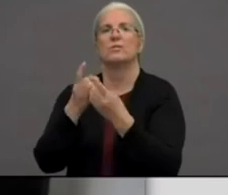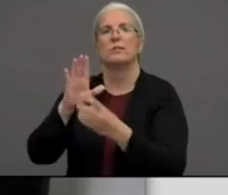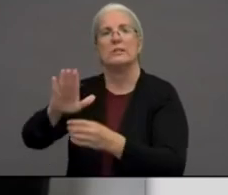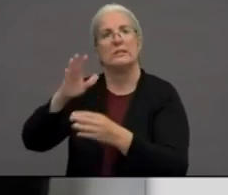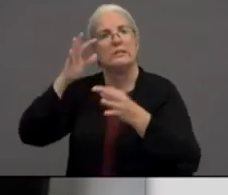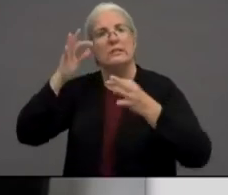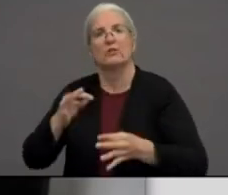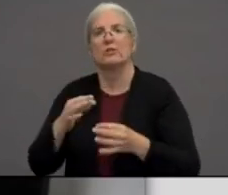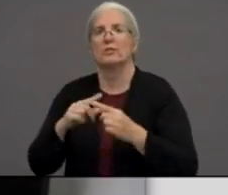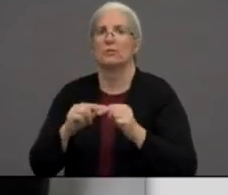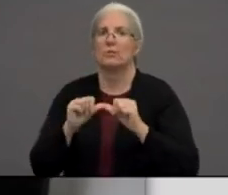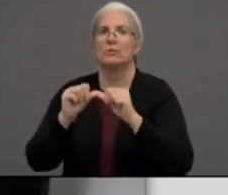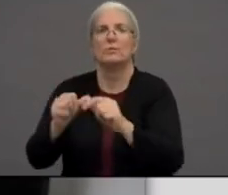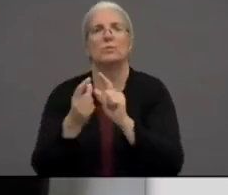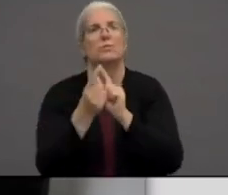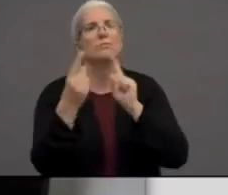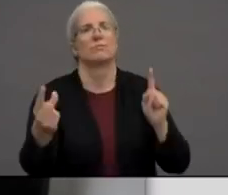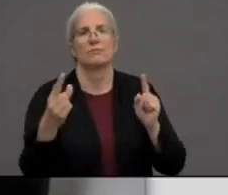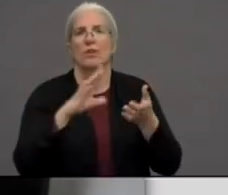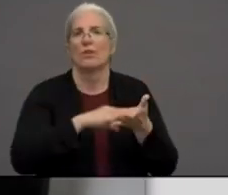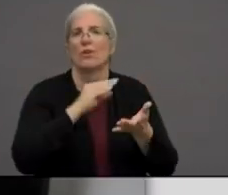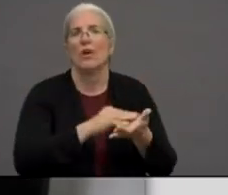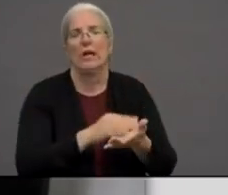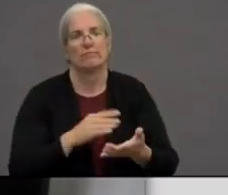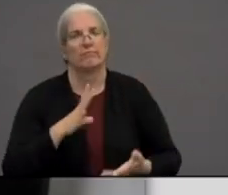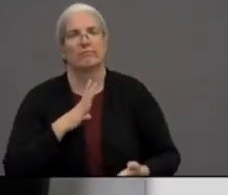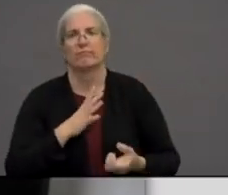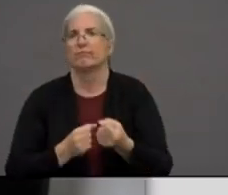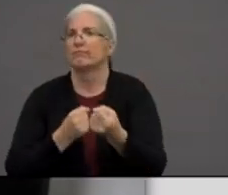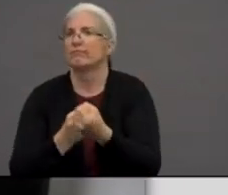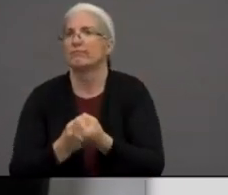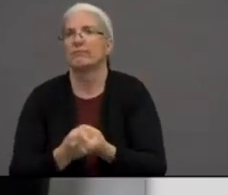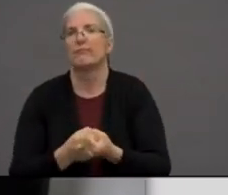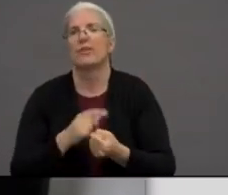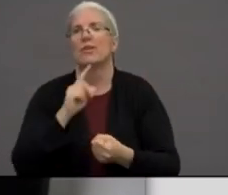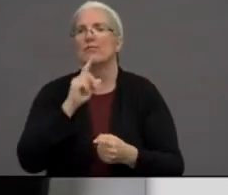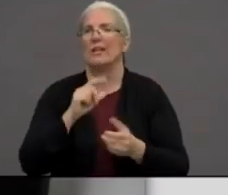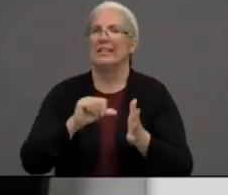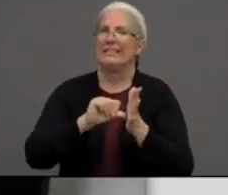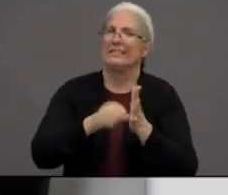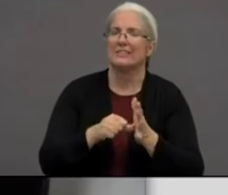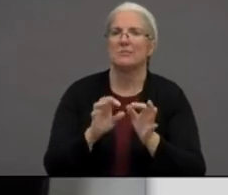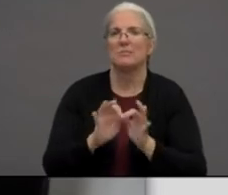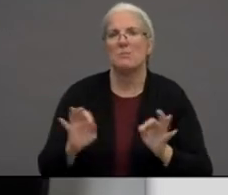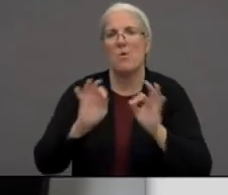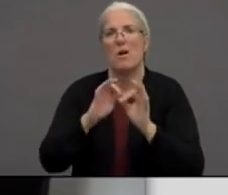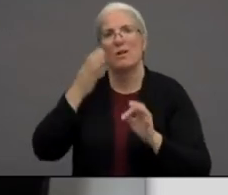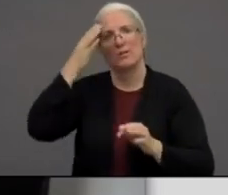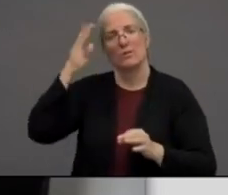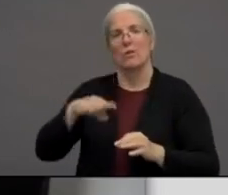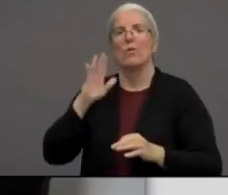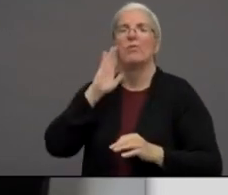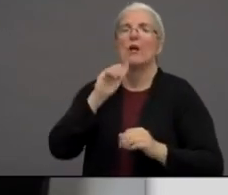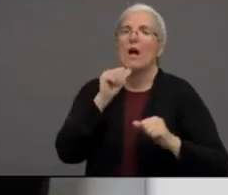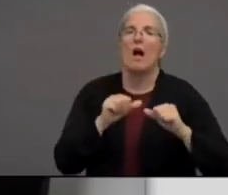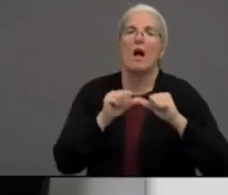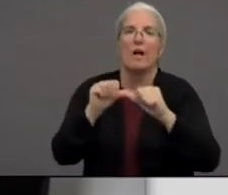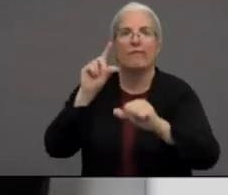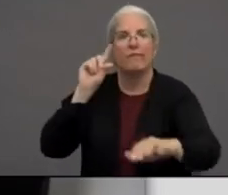is, it's important to realize that this is not forever. This is a means to an end. And so